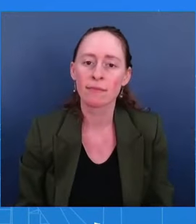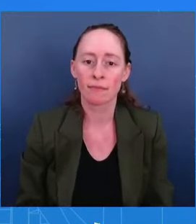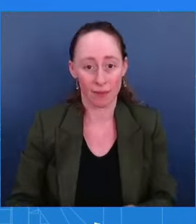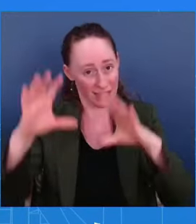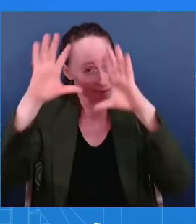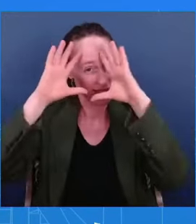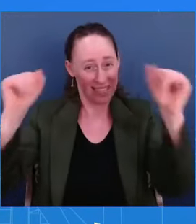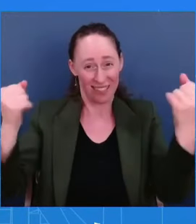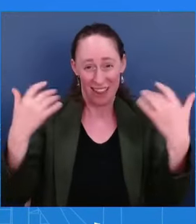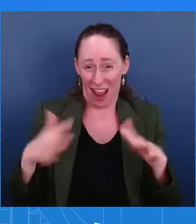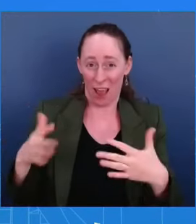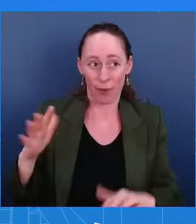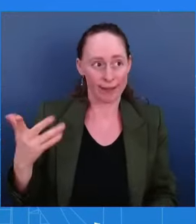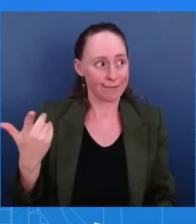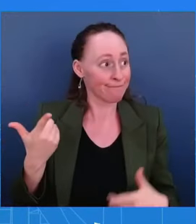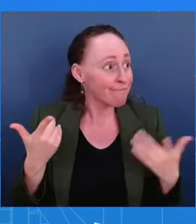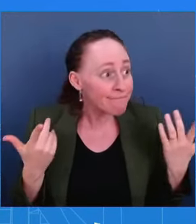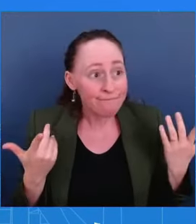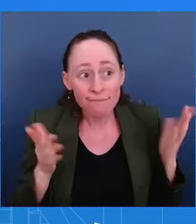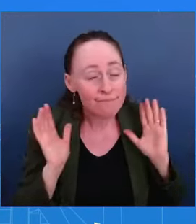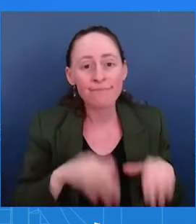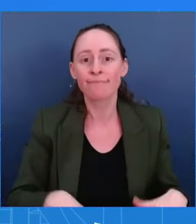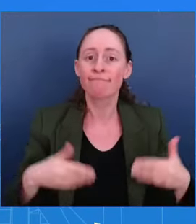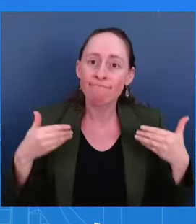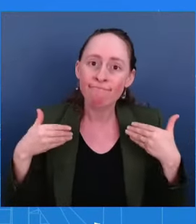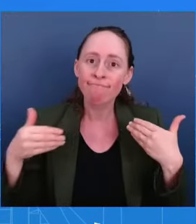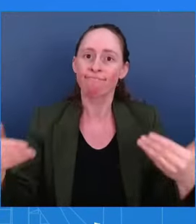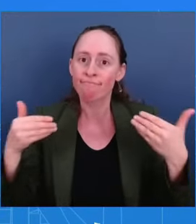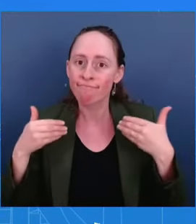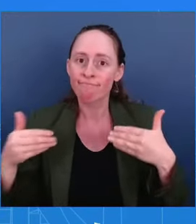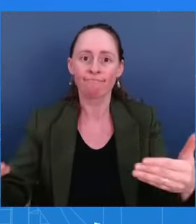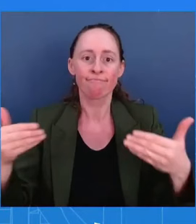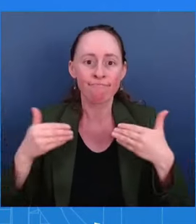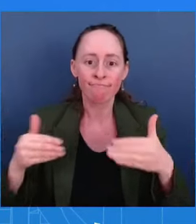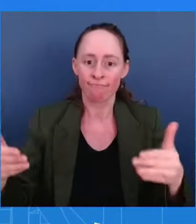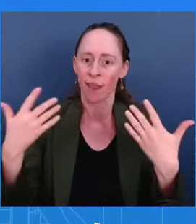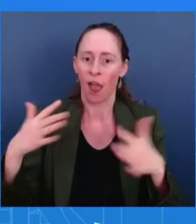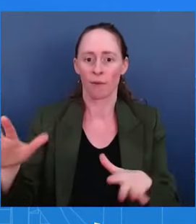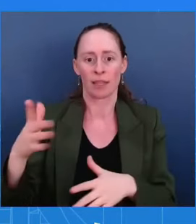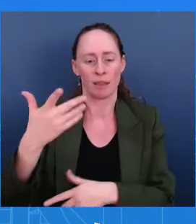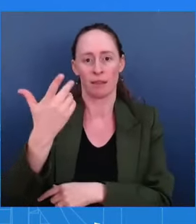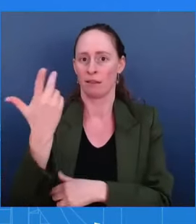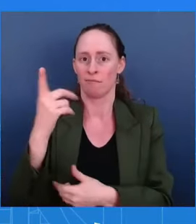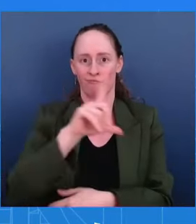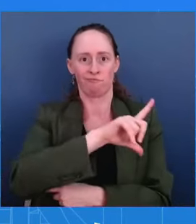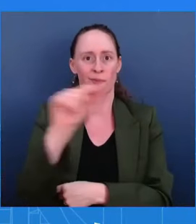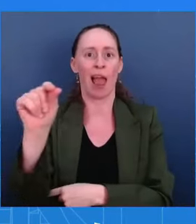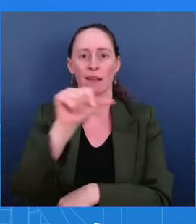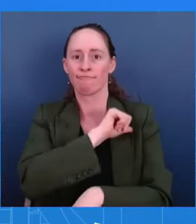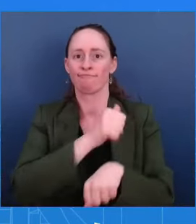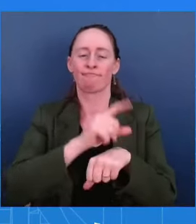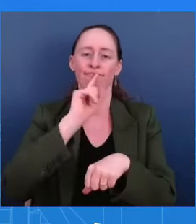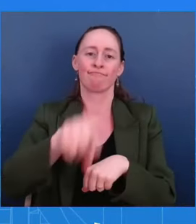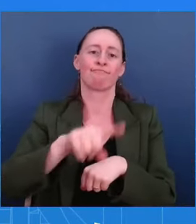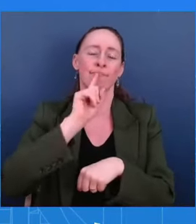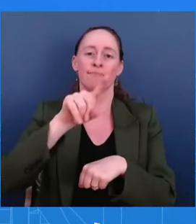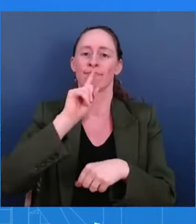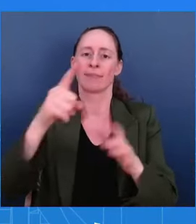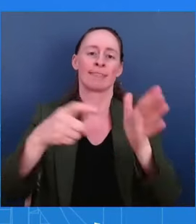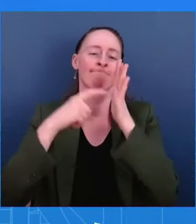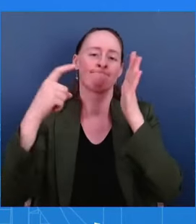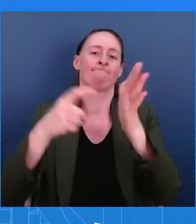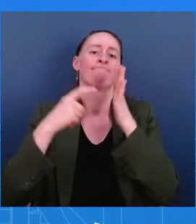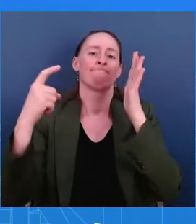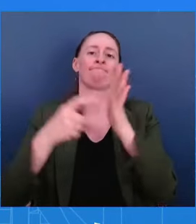he can to prevent gun violence. That is a lot. look, he will always find ways